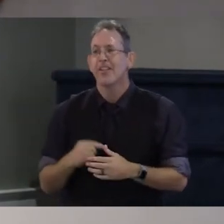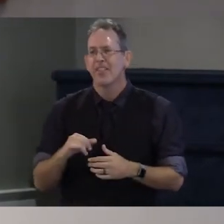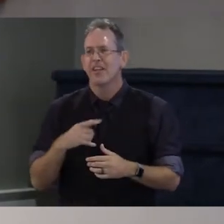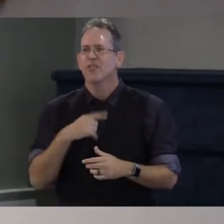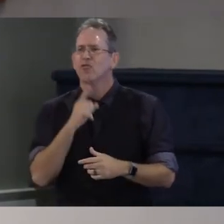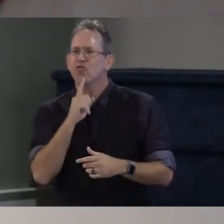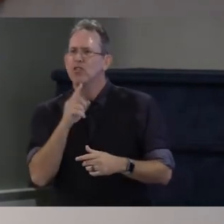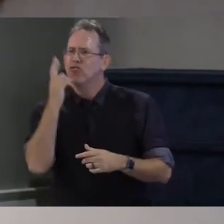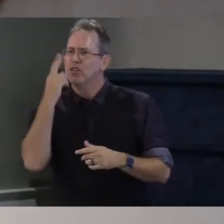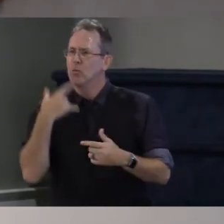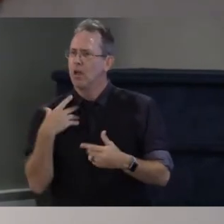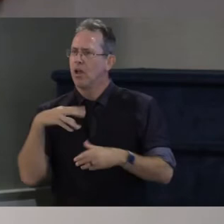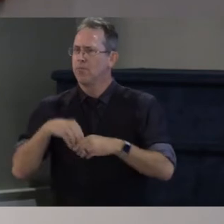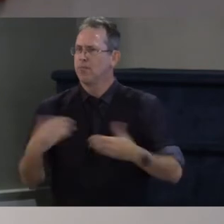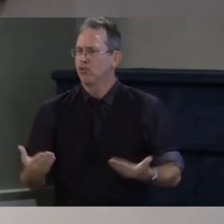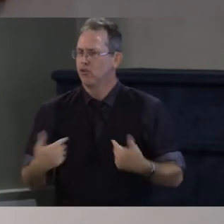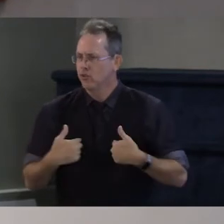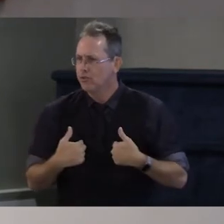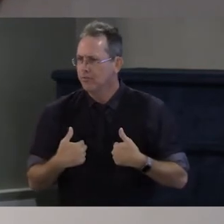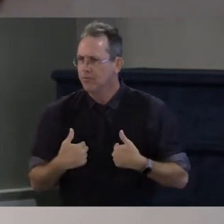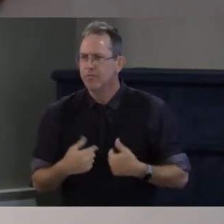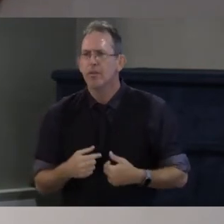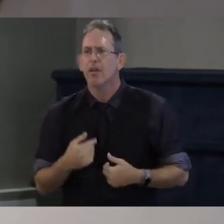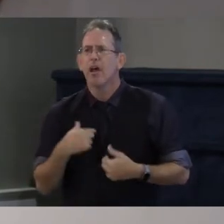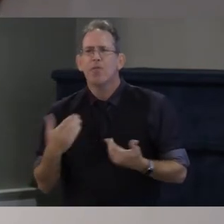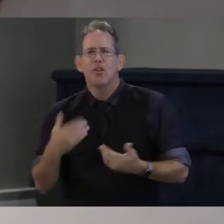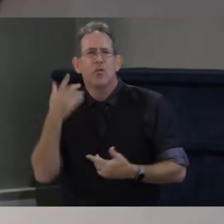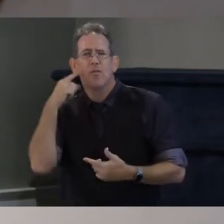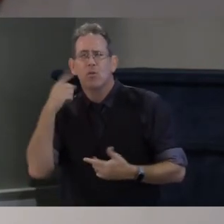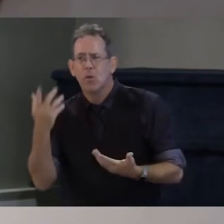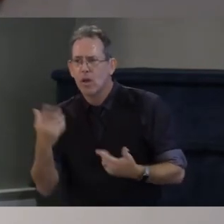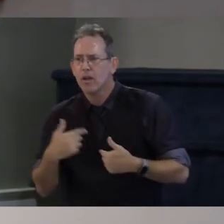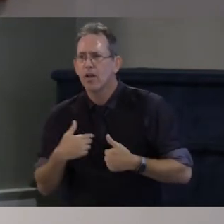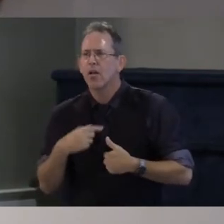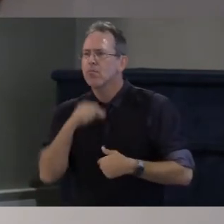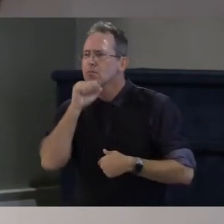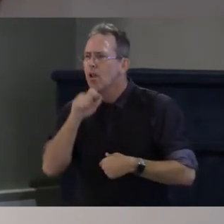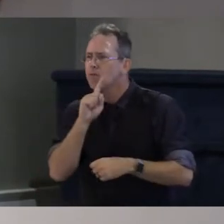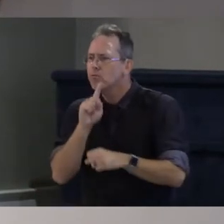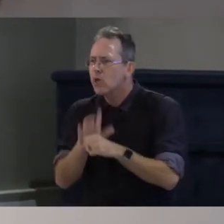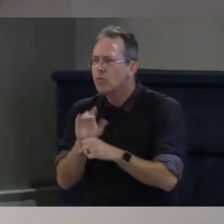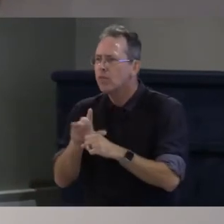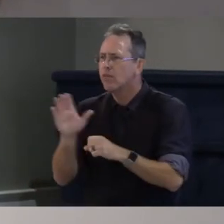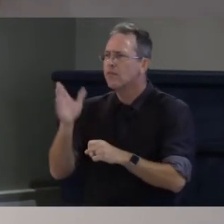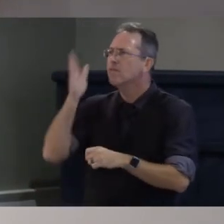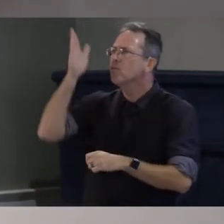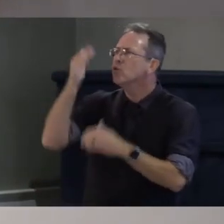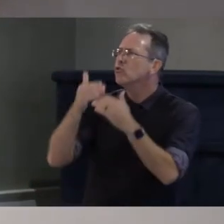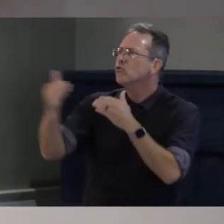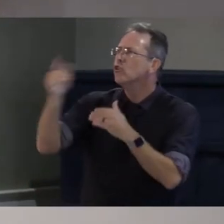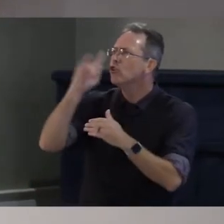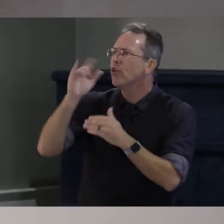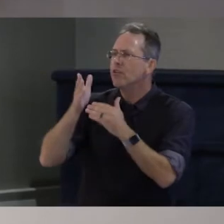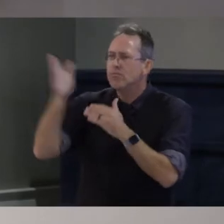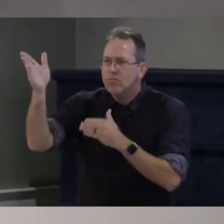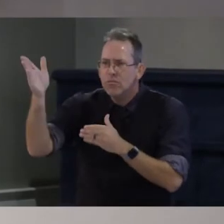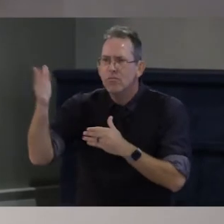here I'm here because I love the promise of their future and all of our children's potential